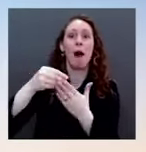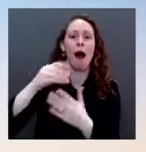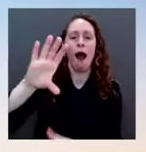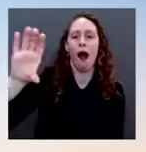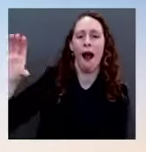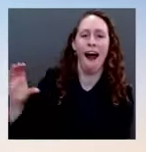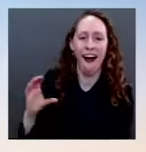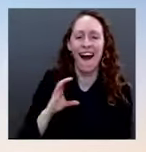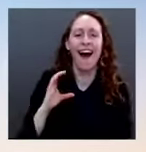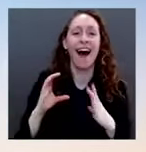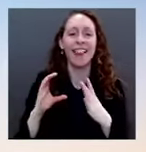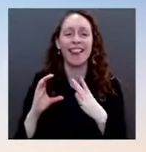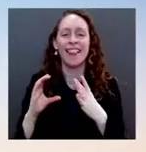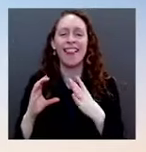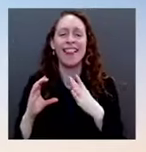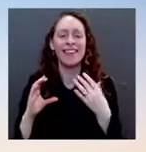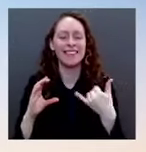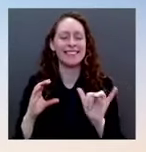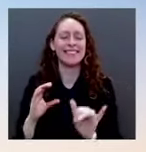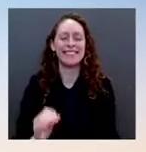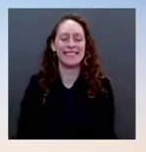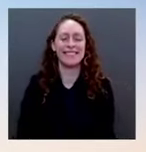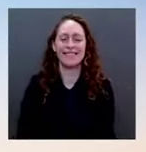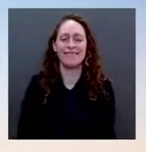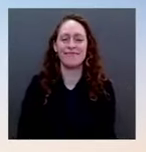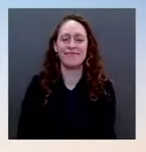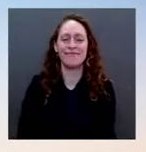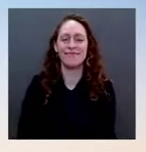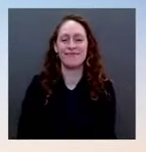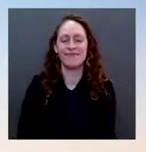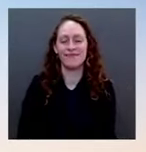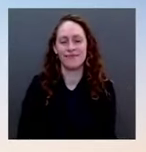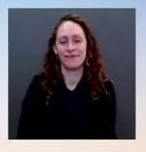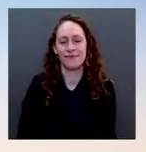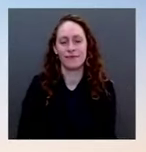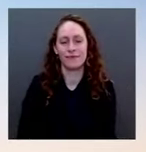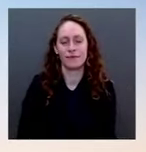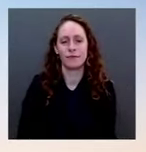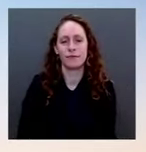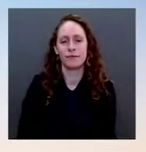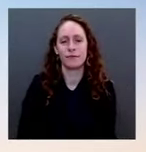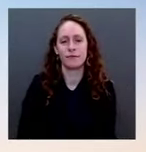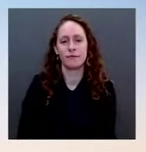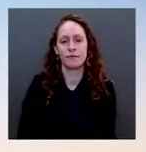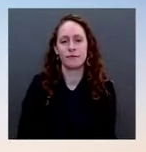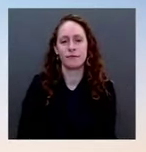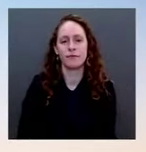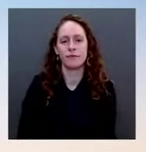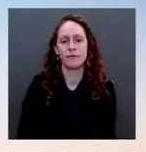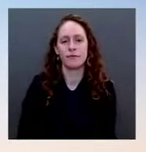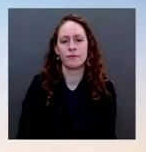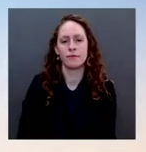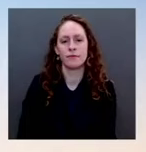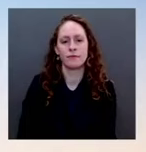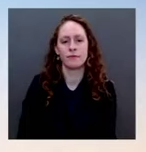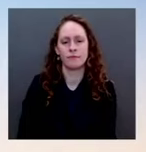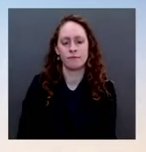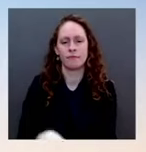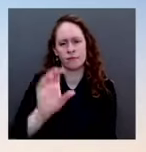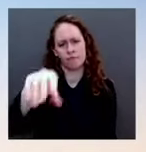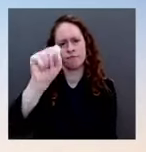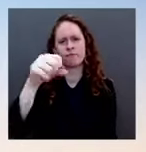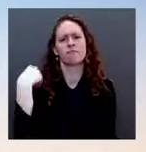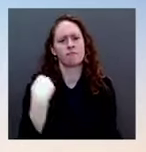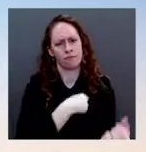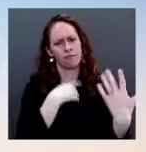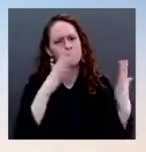of staff. The others, we have been contacted through staff. I've talked to a number of Republican governors, all of whom, in the reddest of red states,